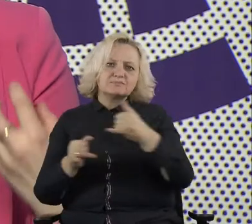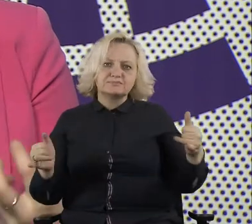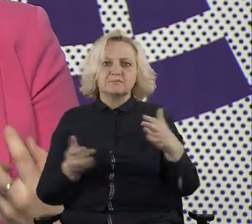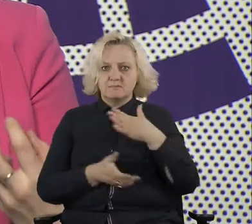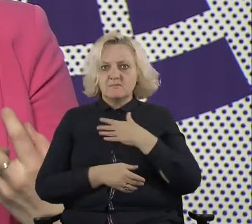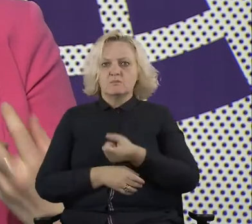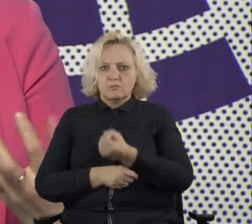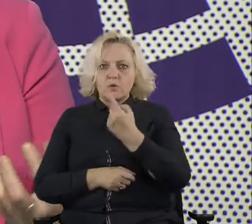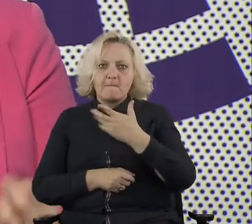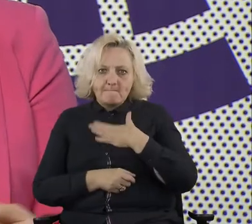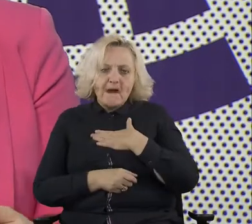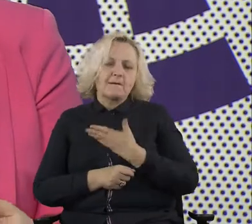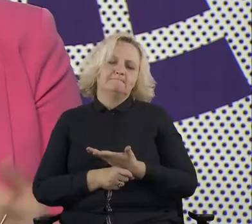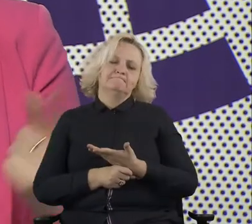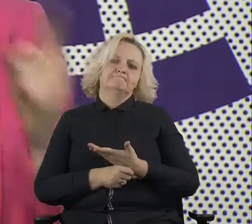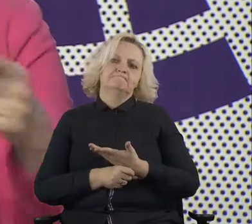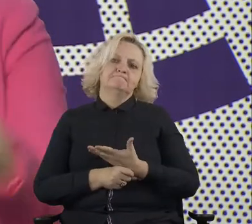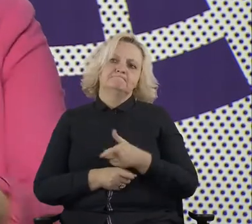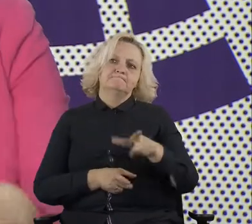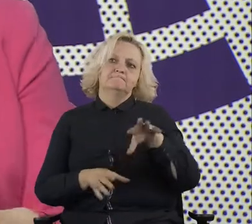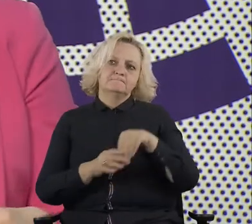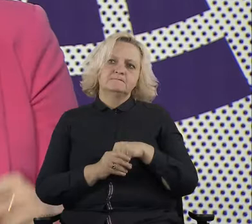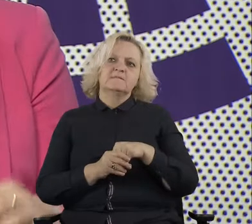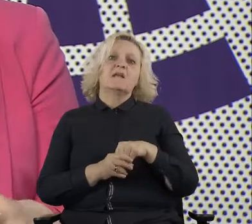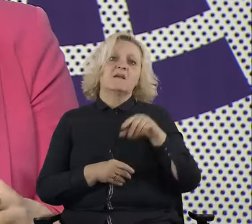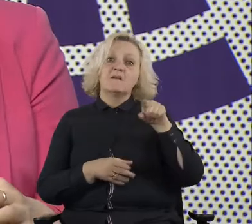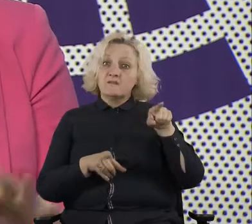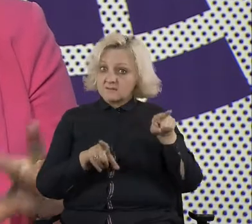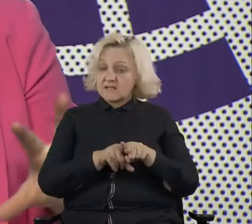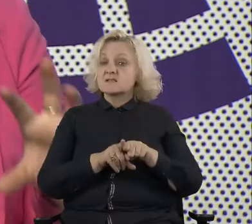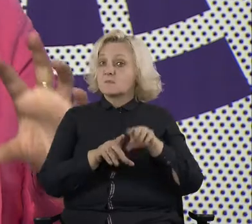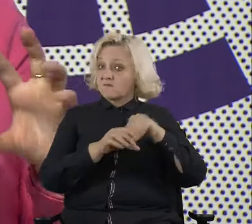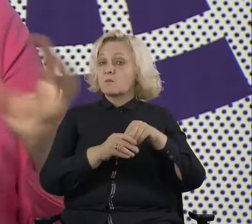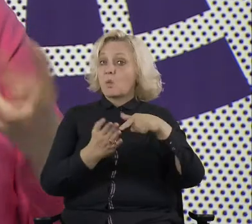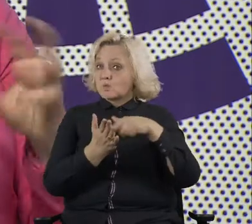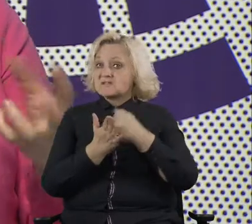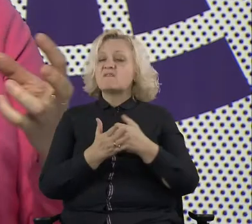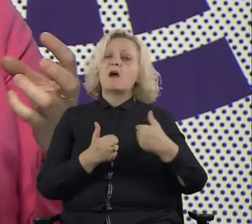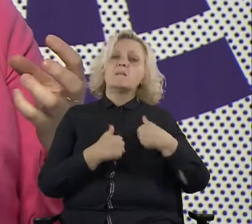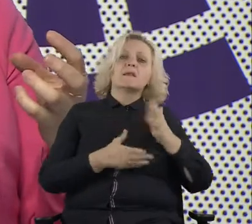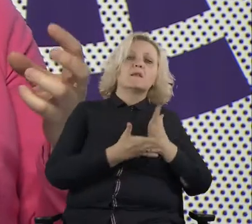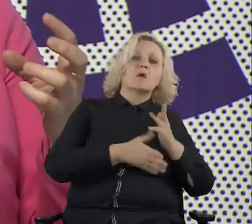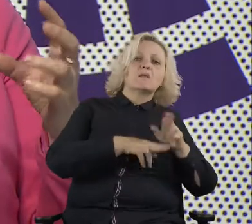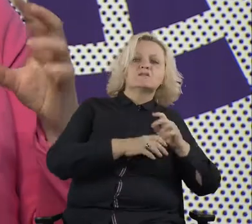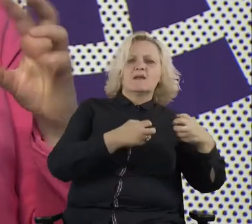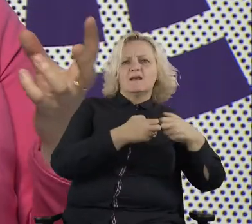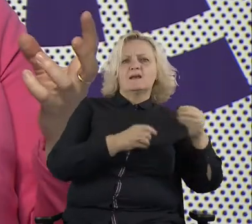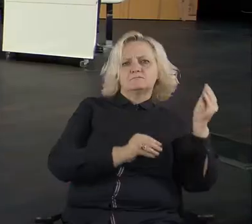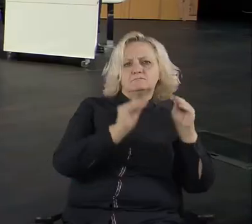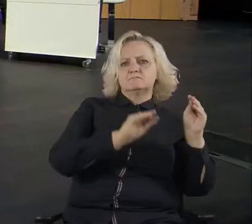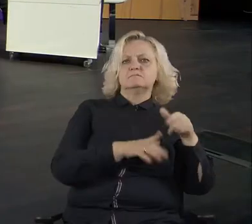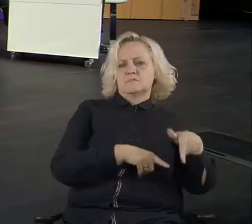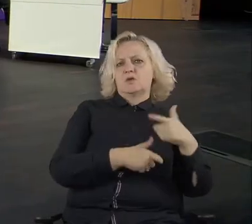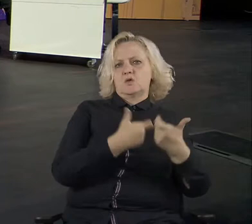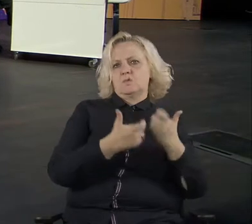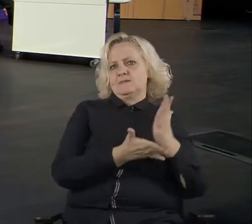enable that citizen right. And you can track what happens at all that. So with that kind of civic